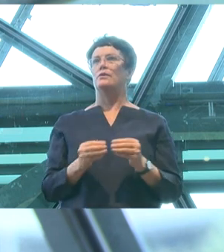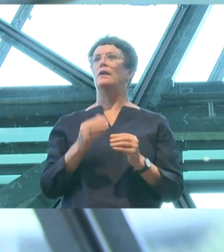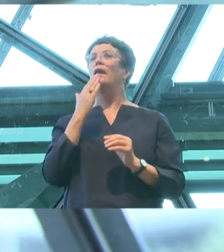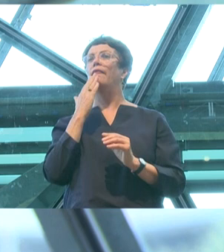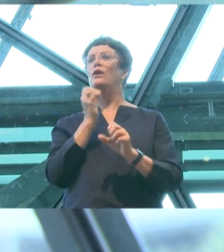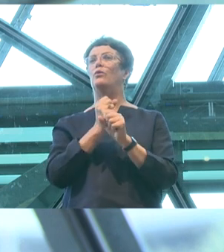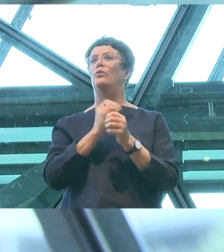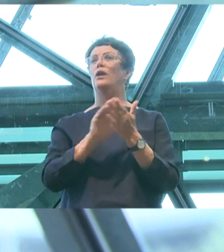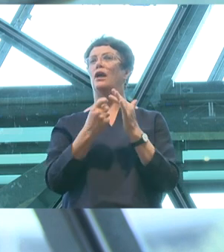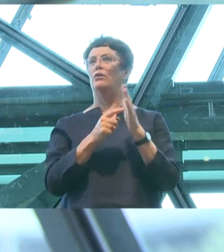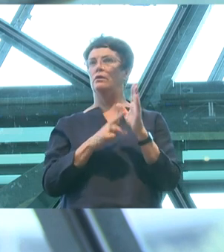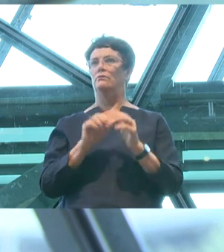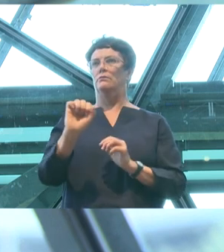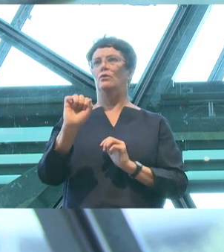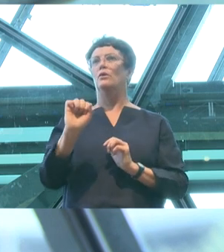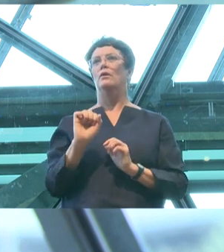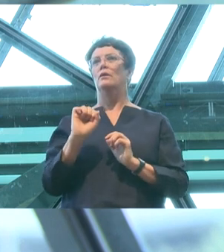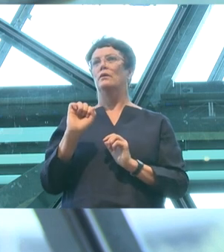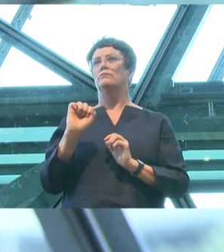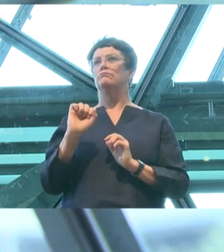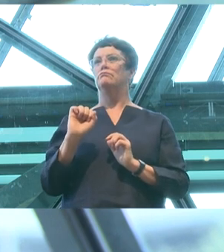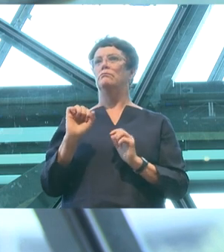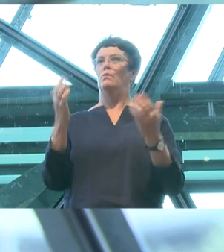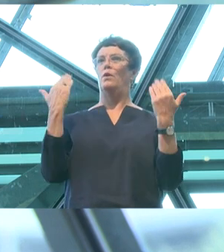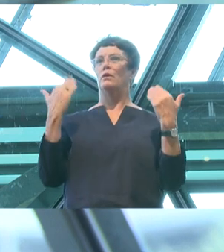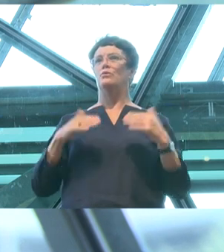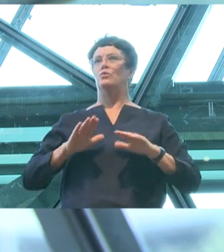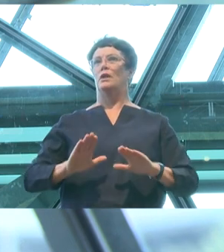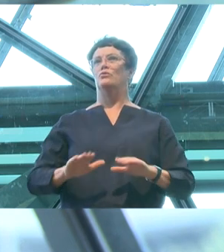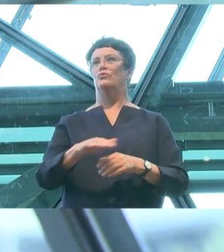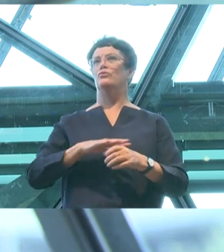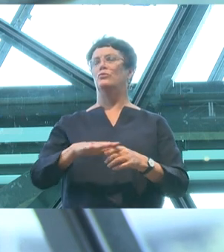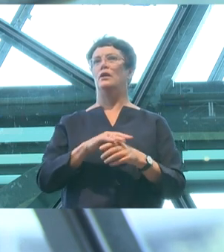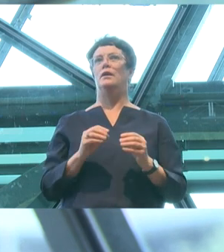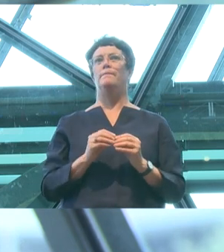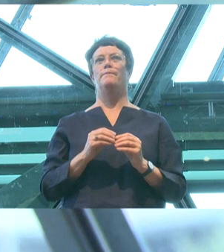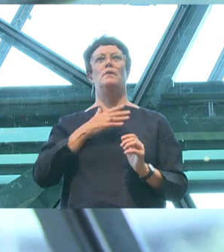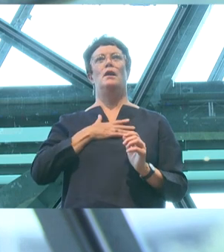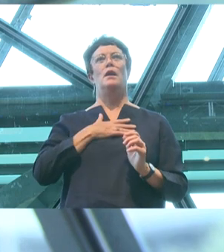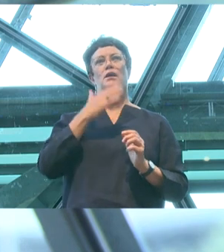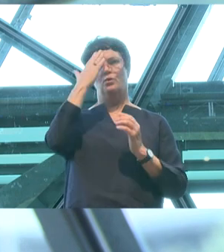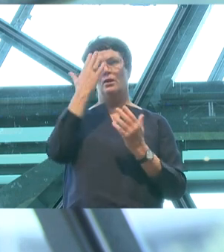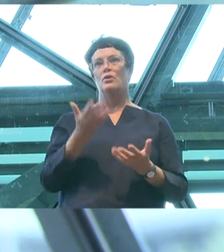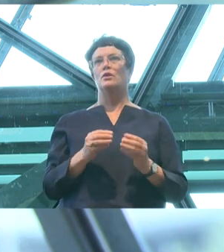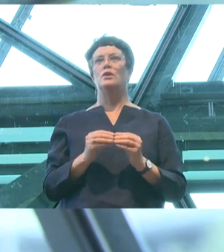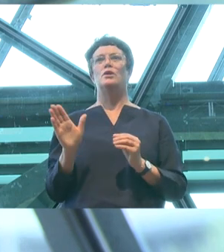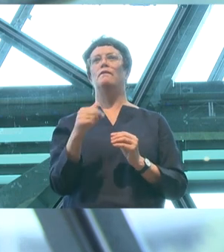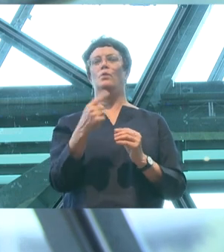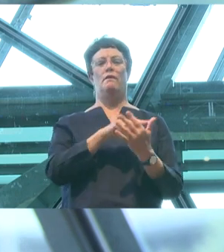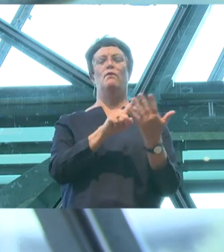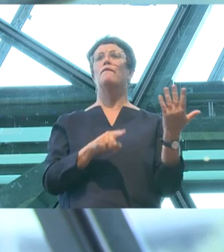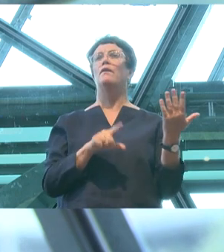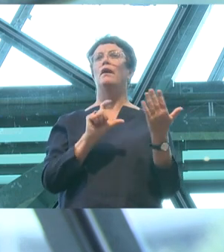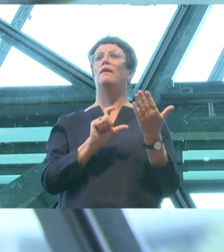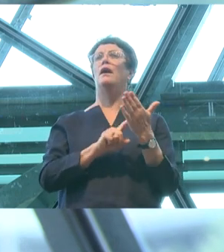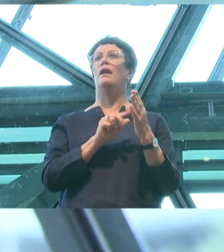for that exceptionally resonant welcome to country. I'd also like to acknowledge all members of the five clan groups that make up the Kulin